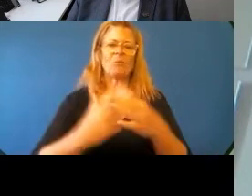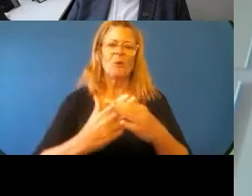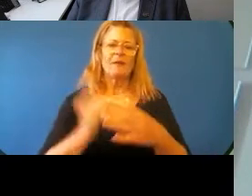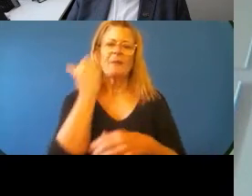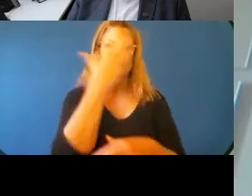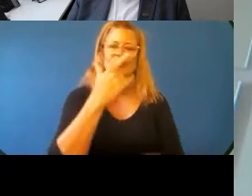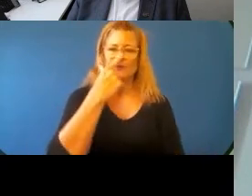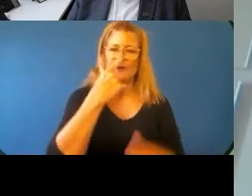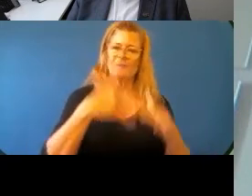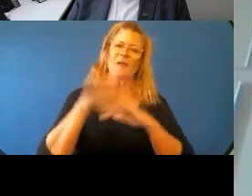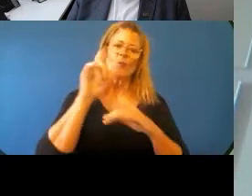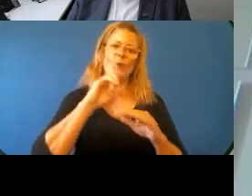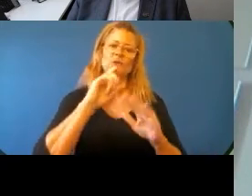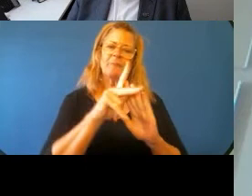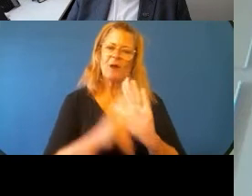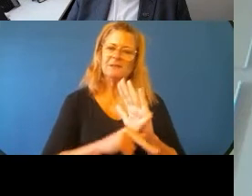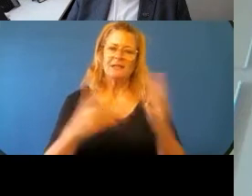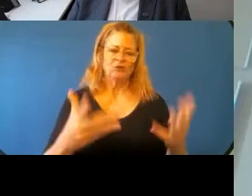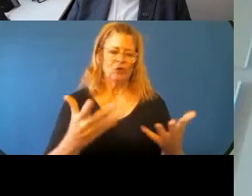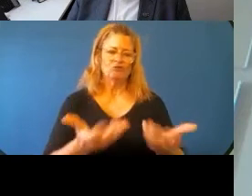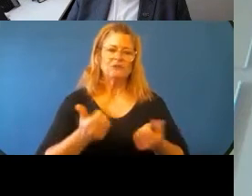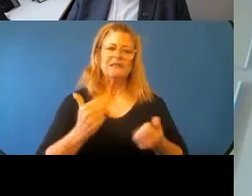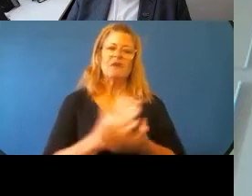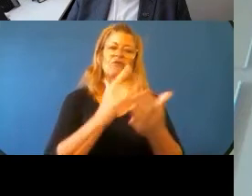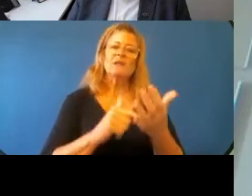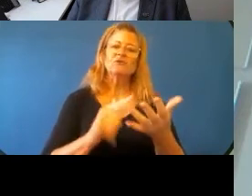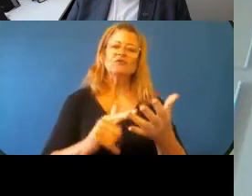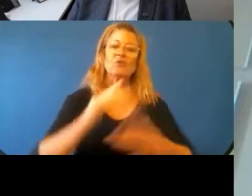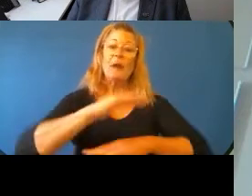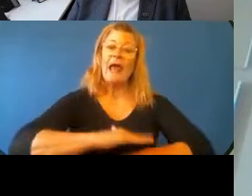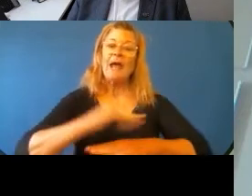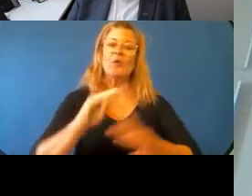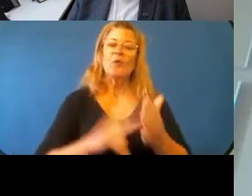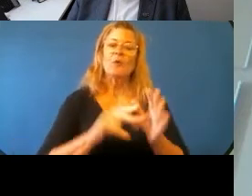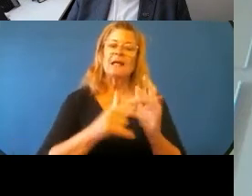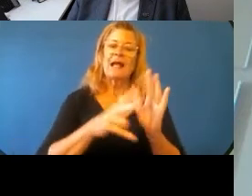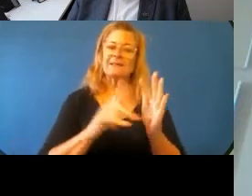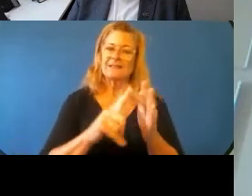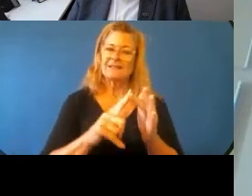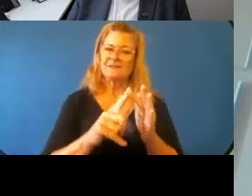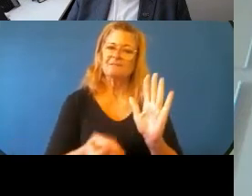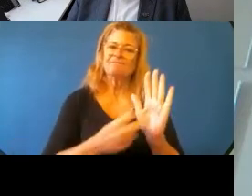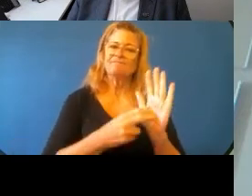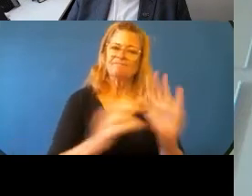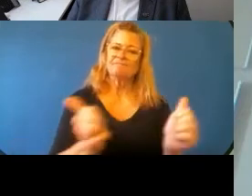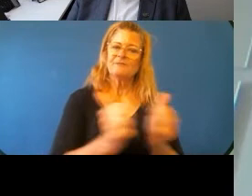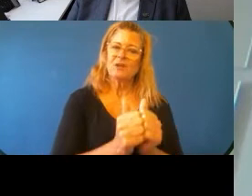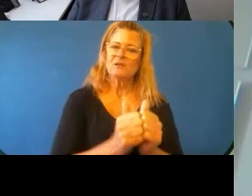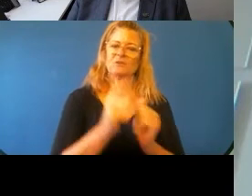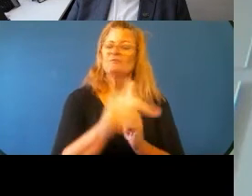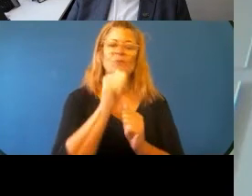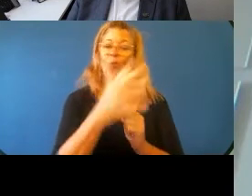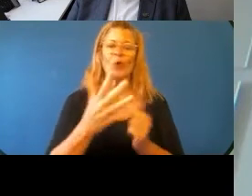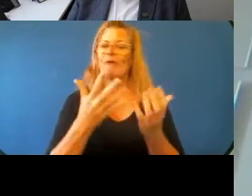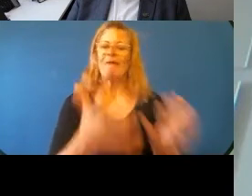So even receiving rights to land or native title agreements will not bring the rights to water. So as we've